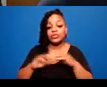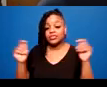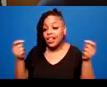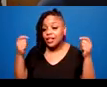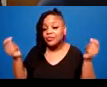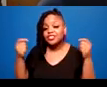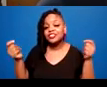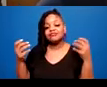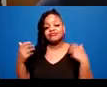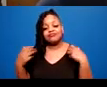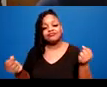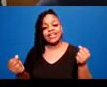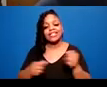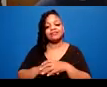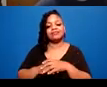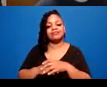And making it sustainable.